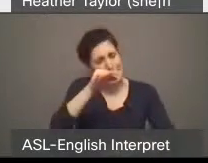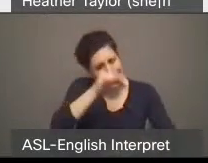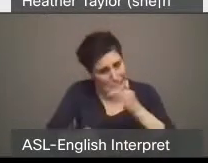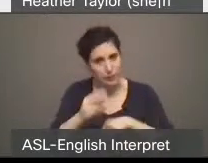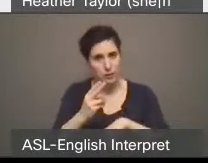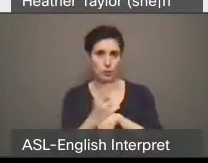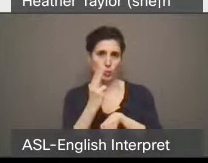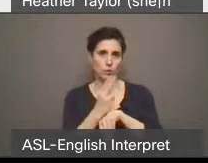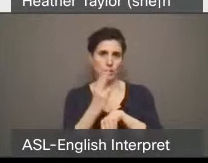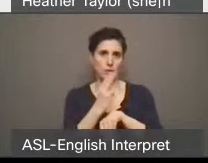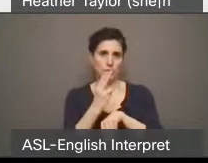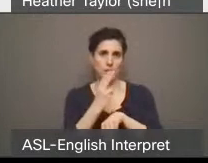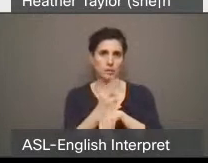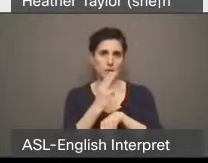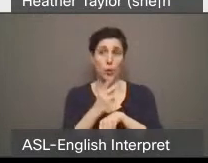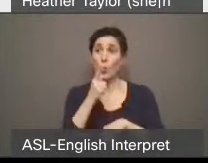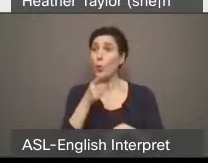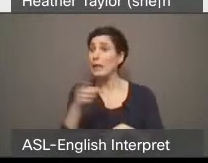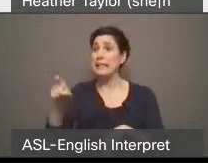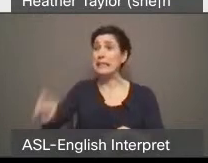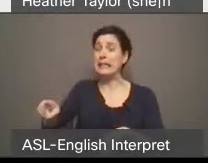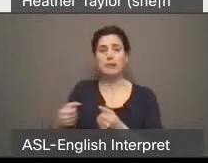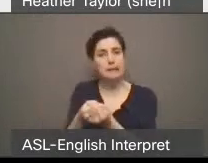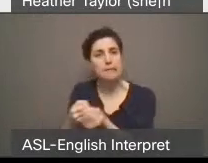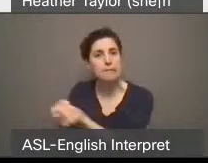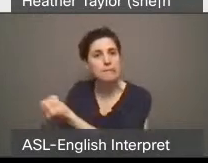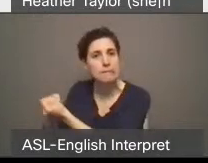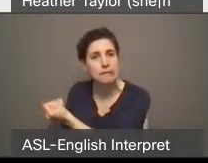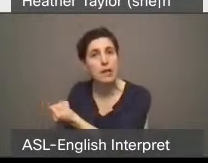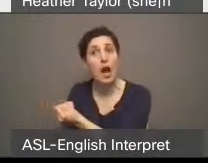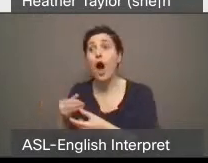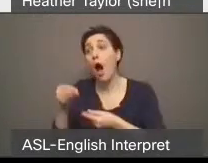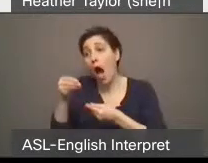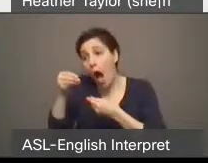help people in need at a lower price point. Thanks, Ronald.